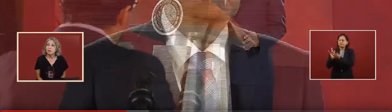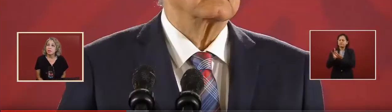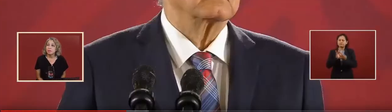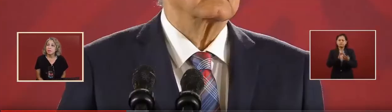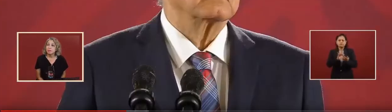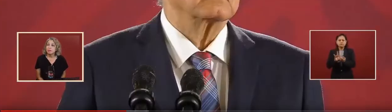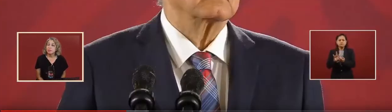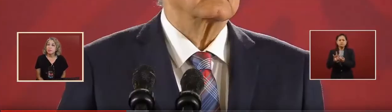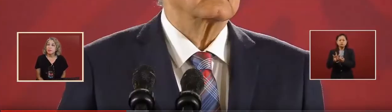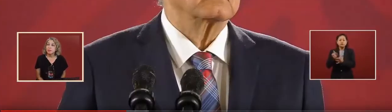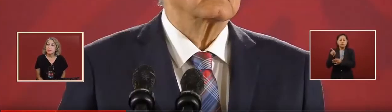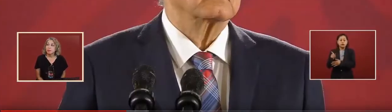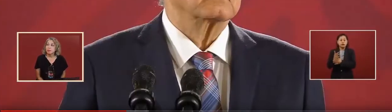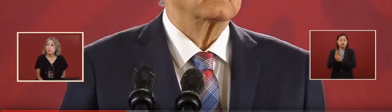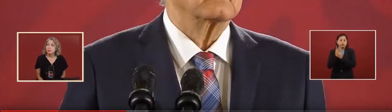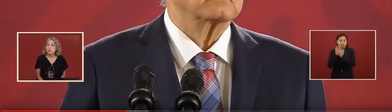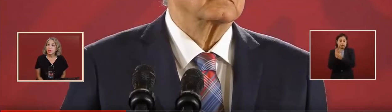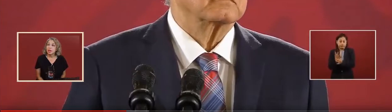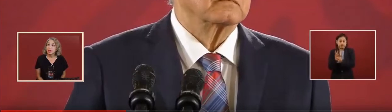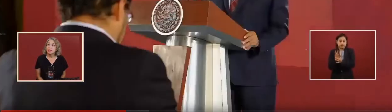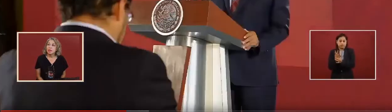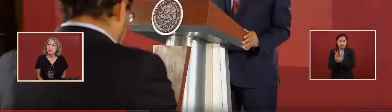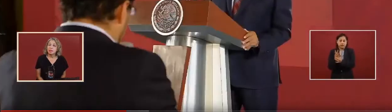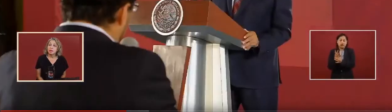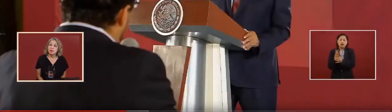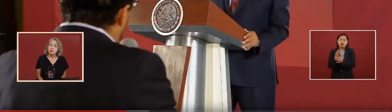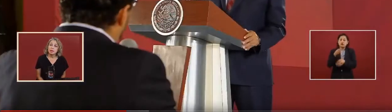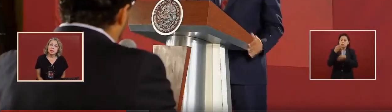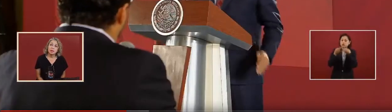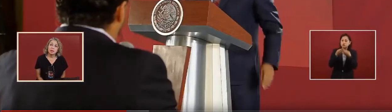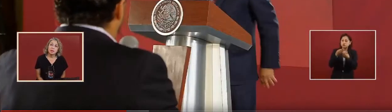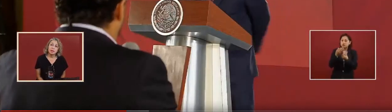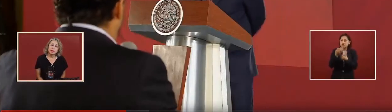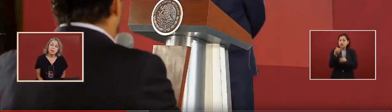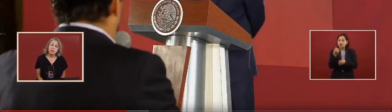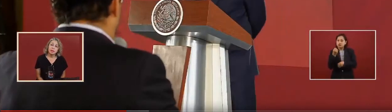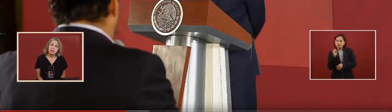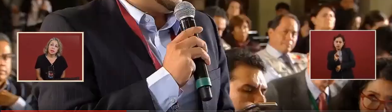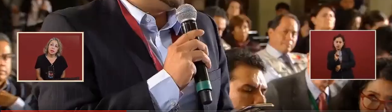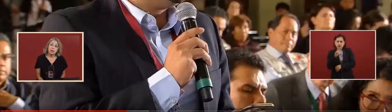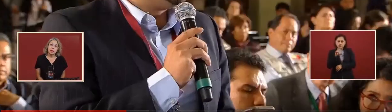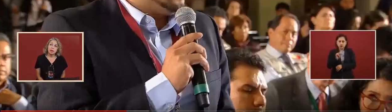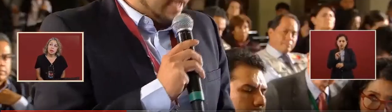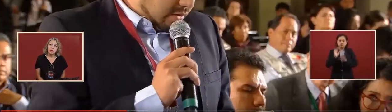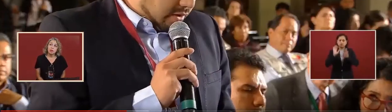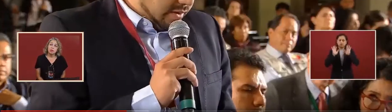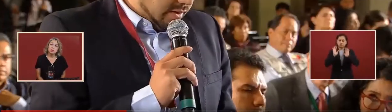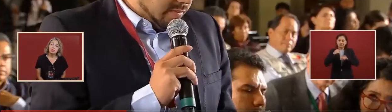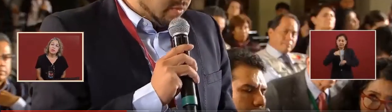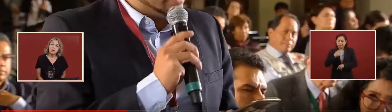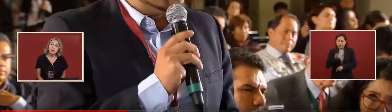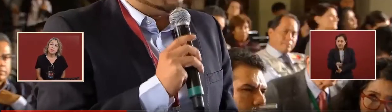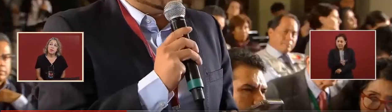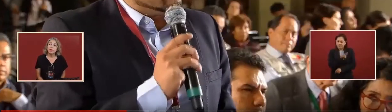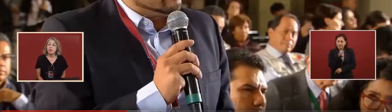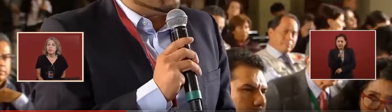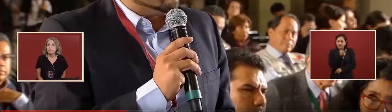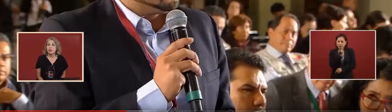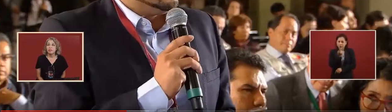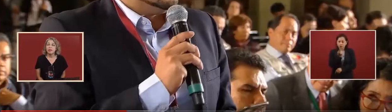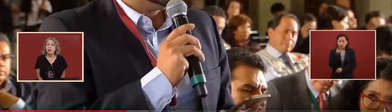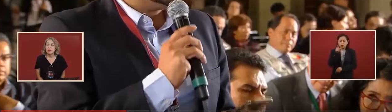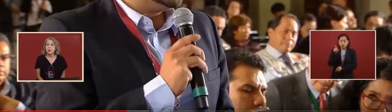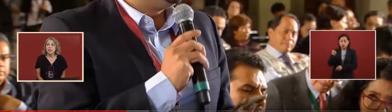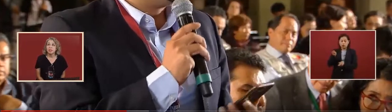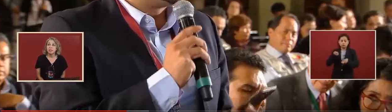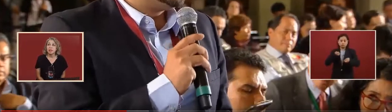And they, who's verifying the verifier, because apparently